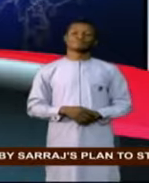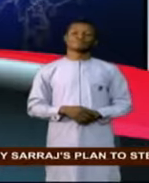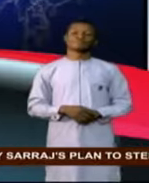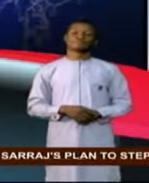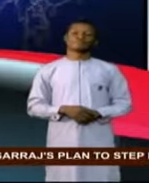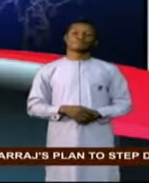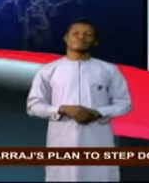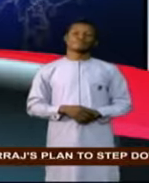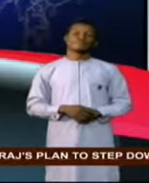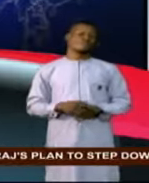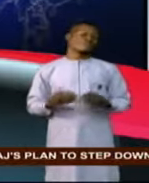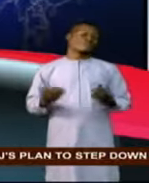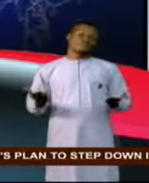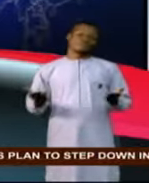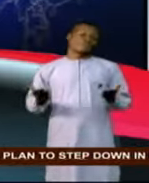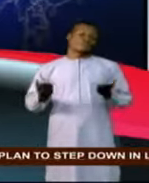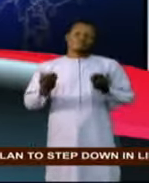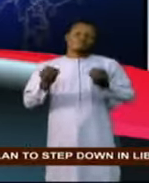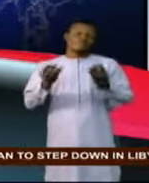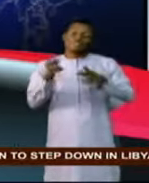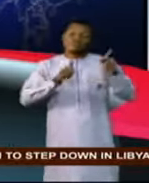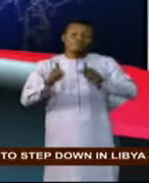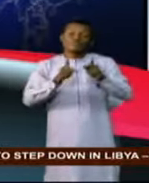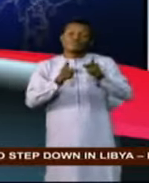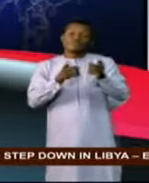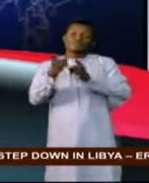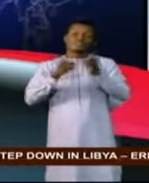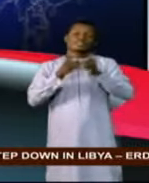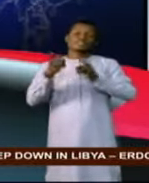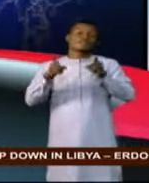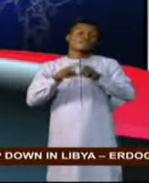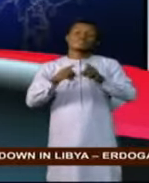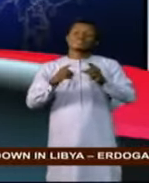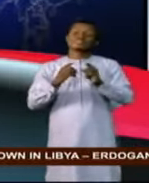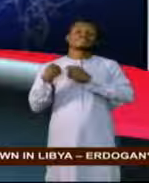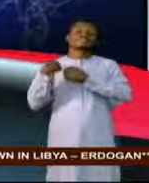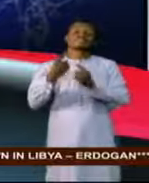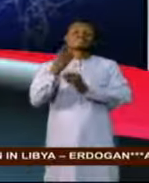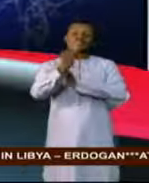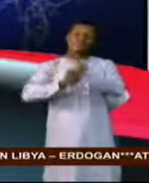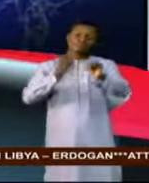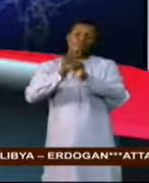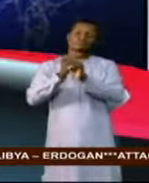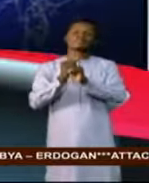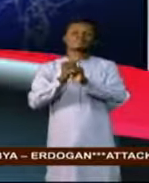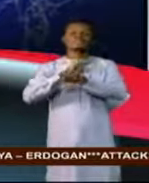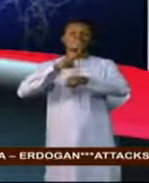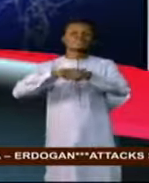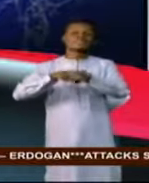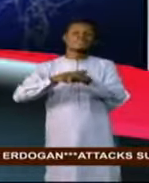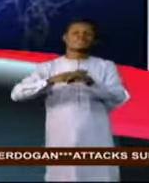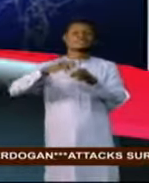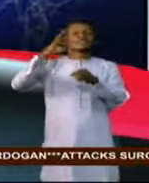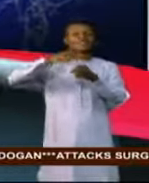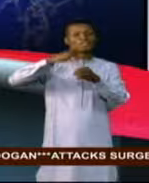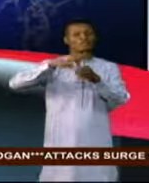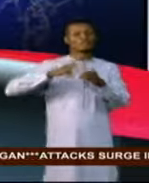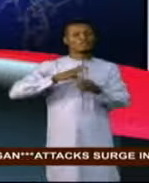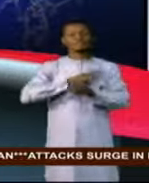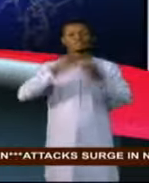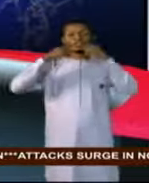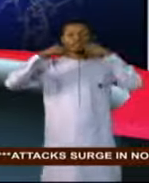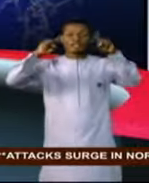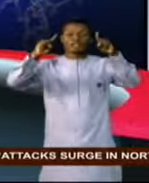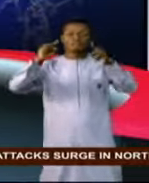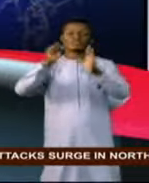And it was what many described as a rough takeoff since the Independent National Electoral Commission, EINEC announced September